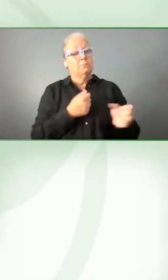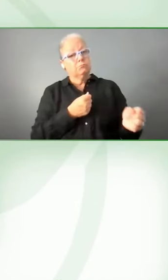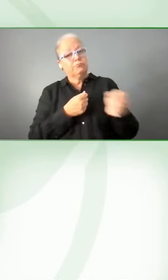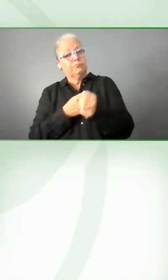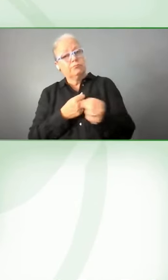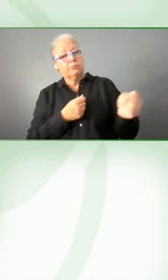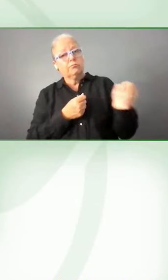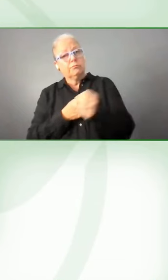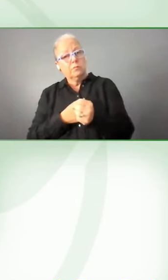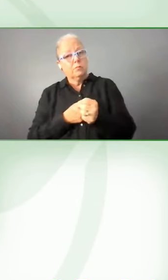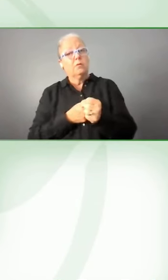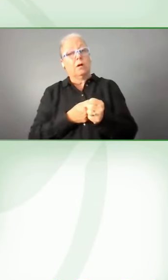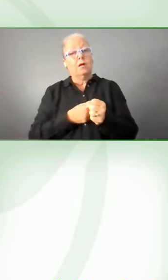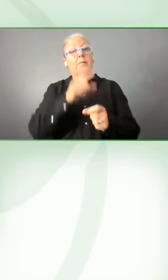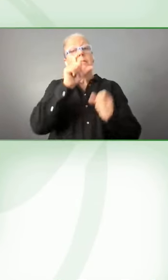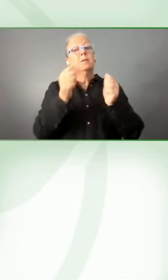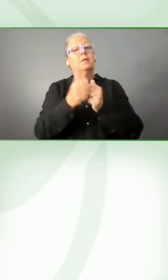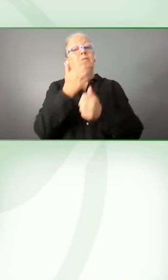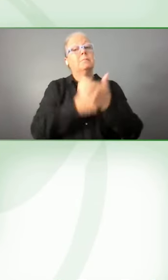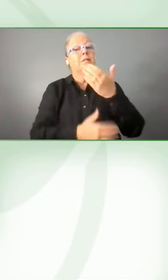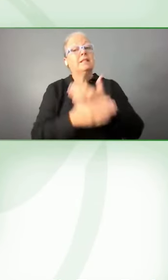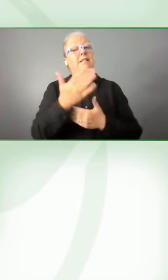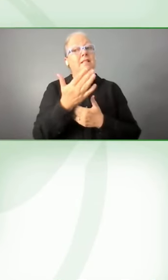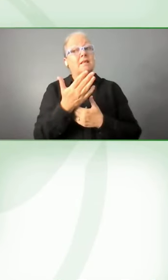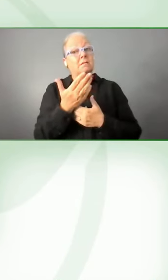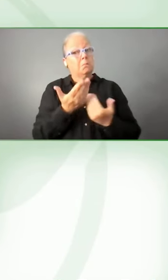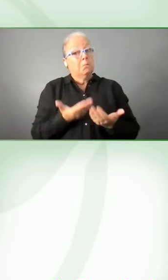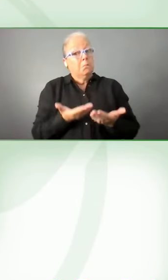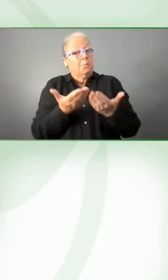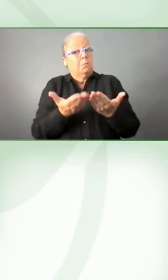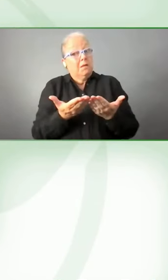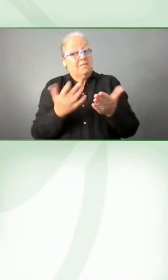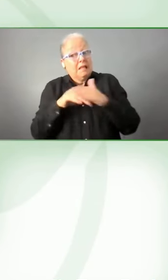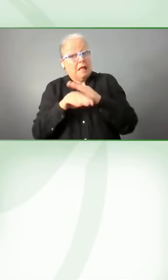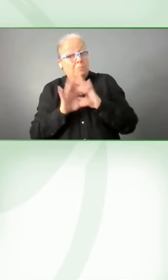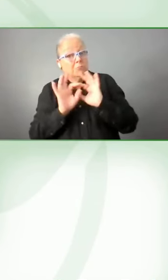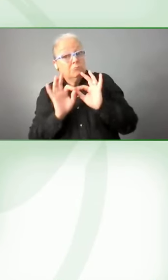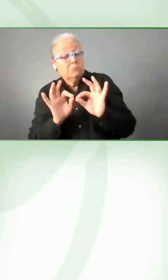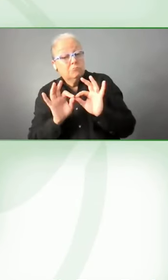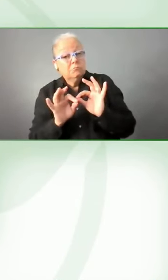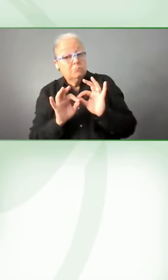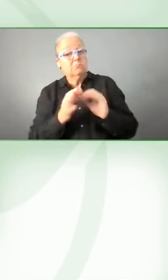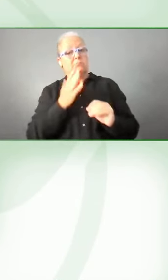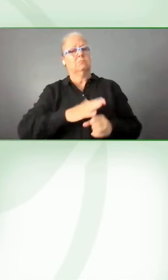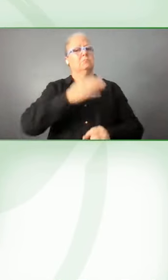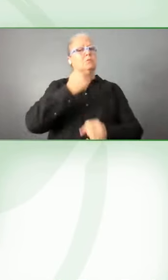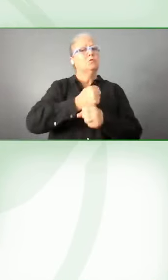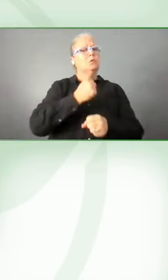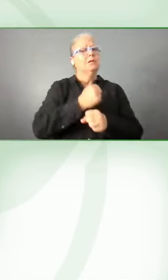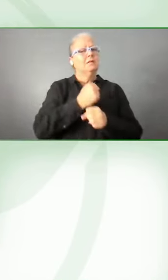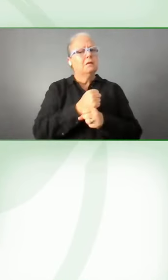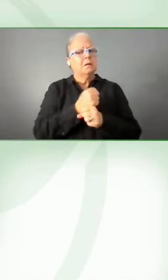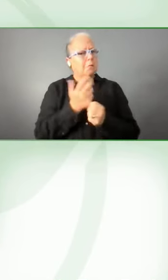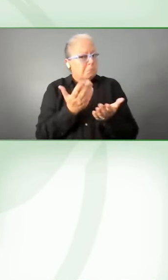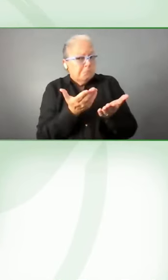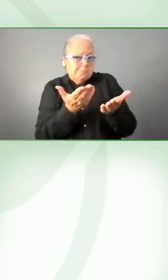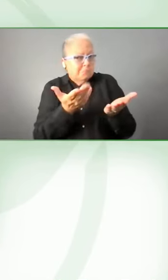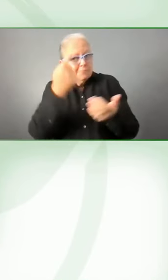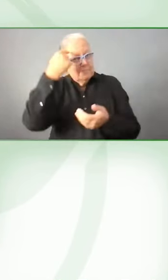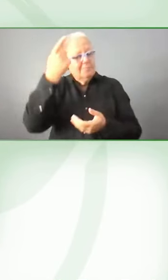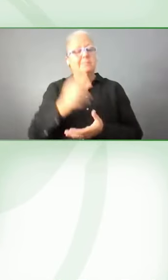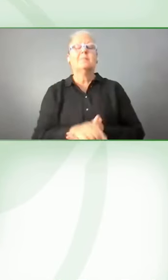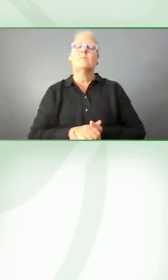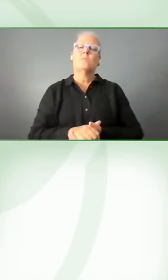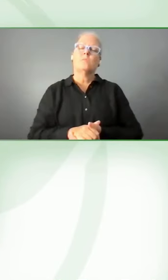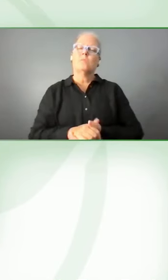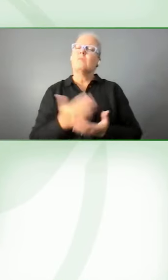reading needs always validators, which are persons with intellectual disabilities. Thank you very much. Thank you. Thank you for your question. And Paul, can we take